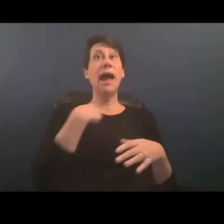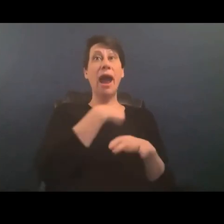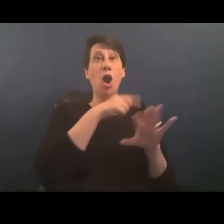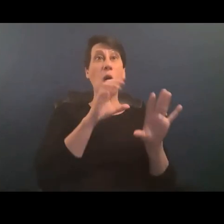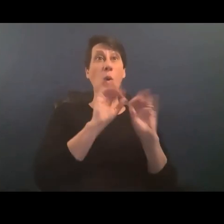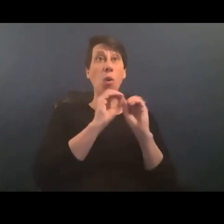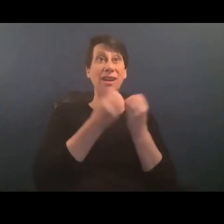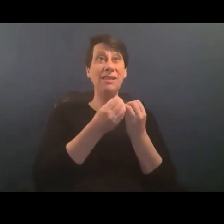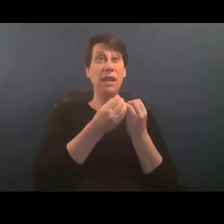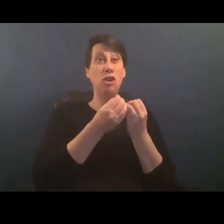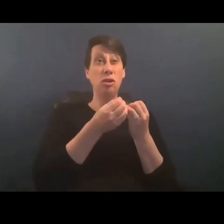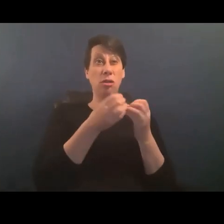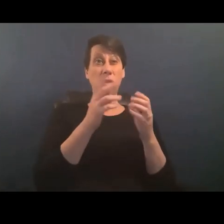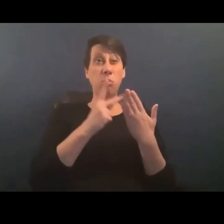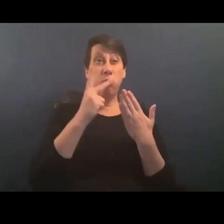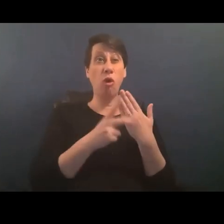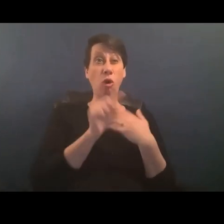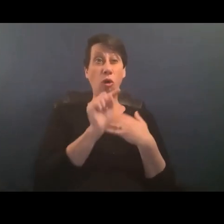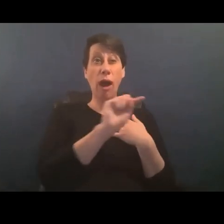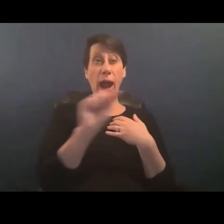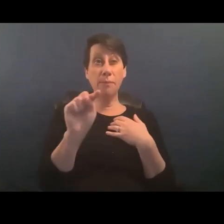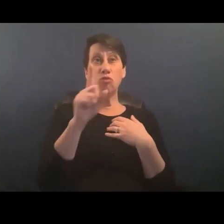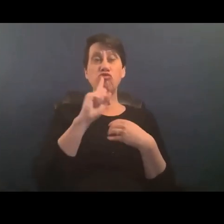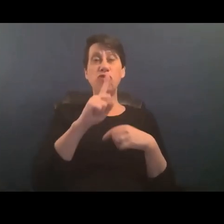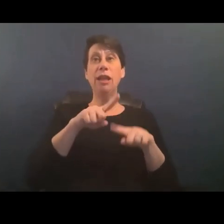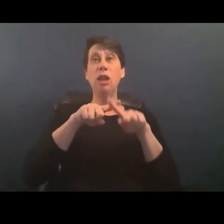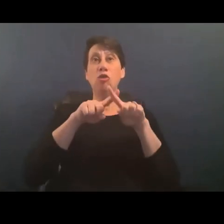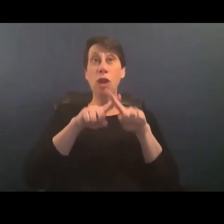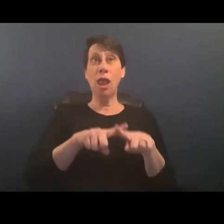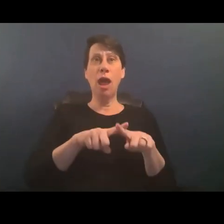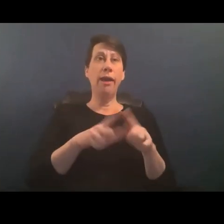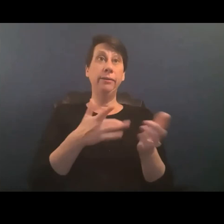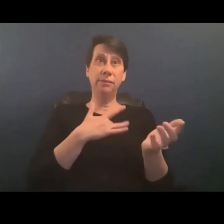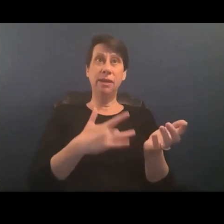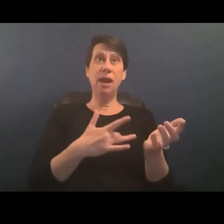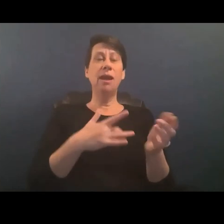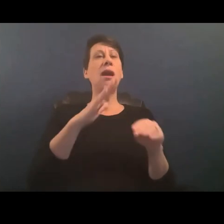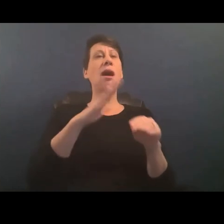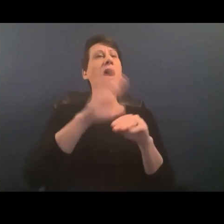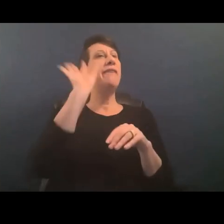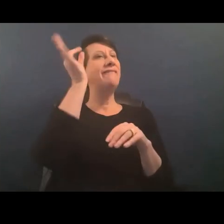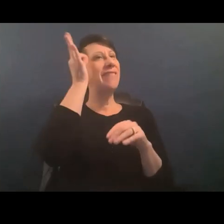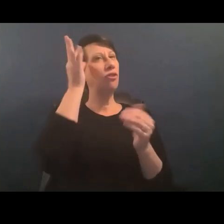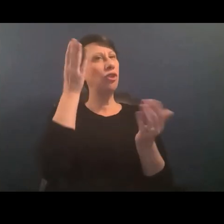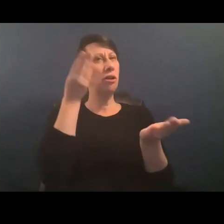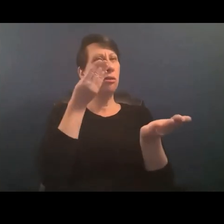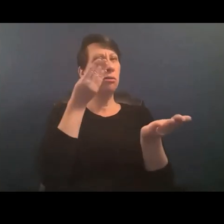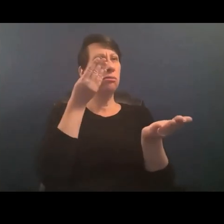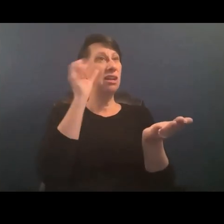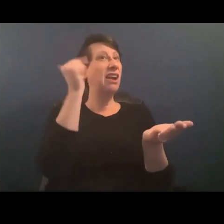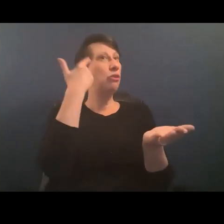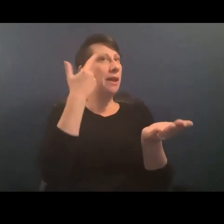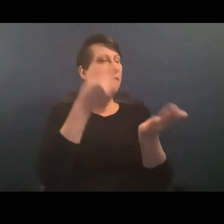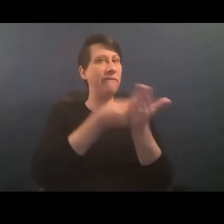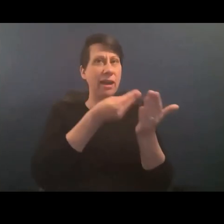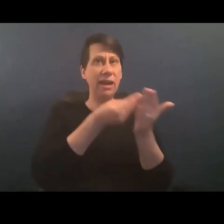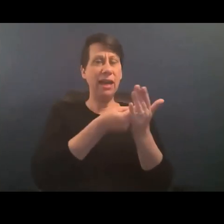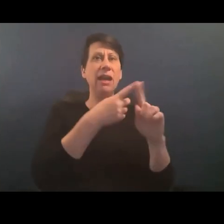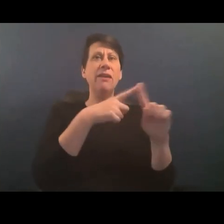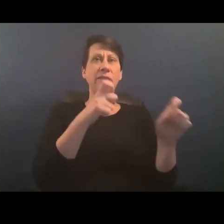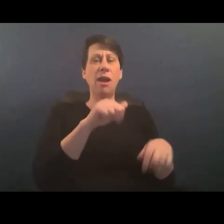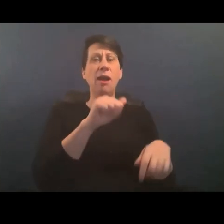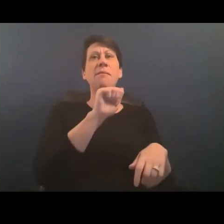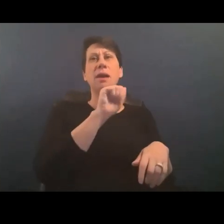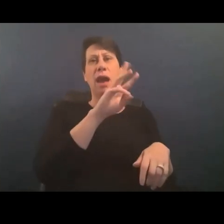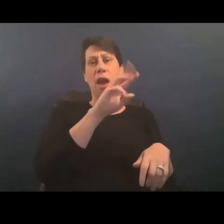really have begun to rely often on um federal government funding through valwa that comes down through